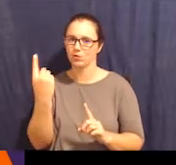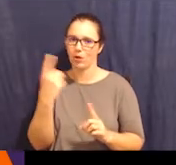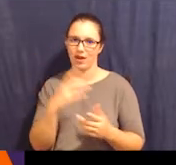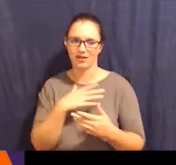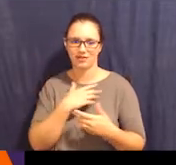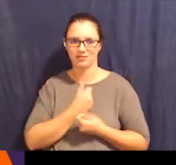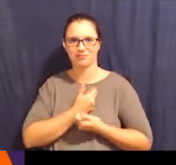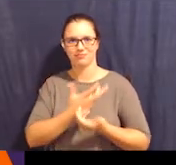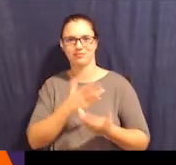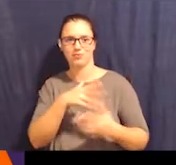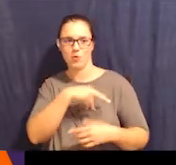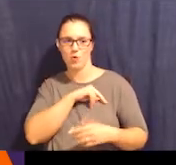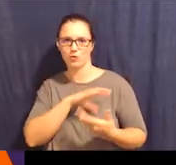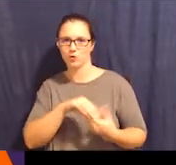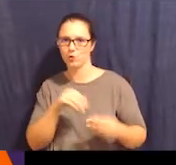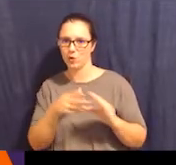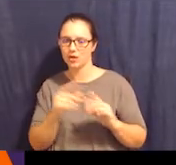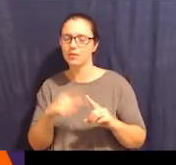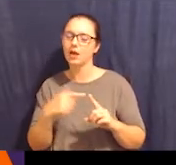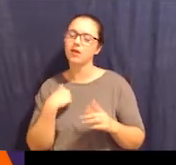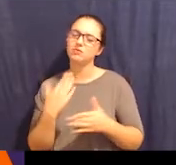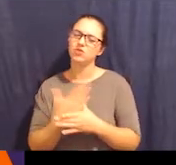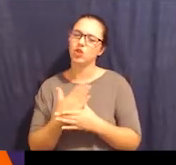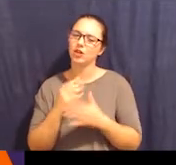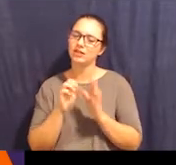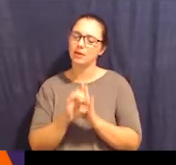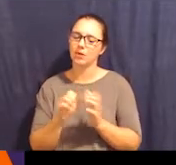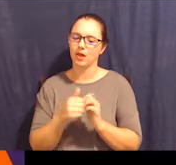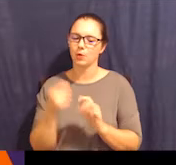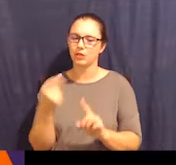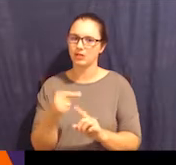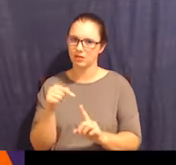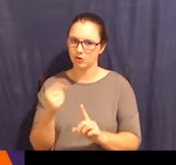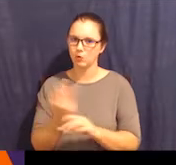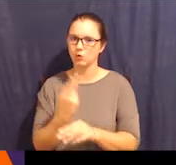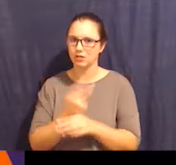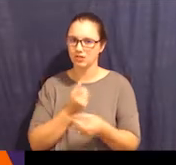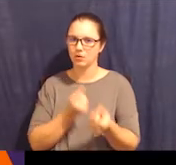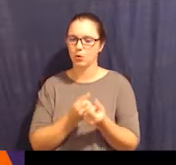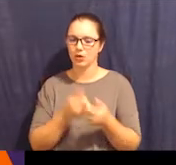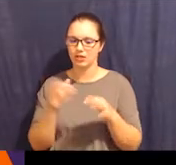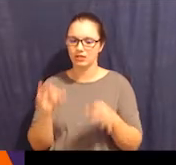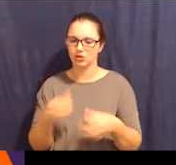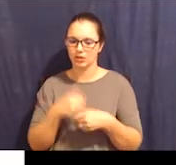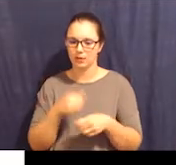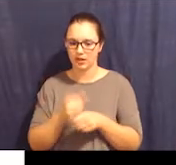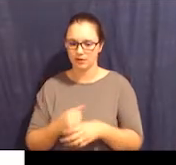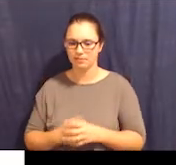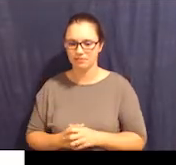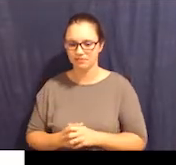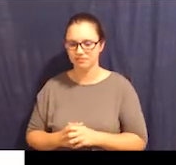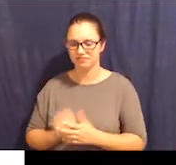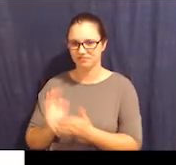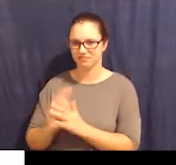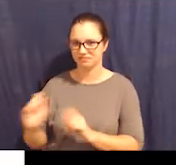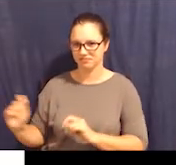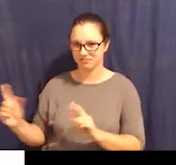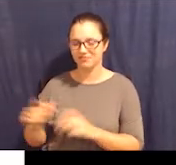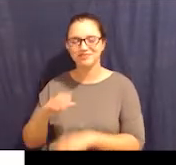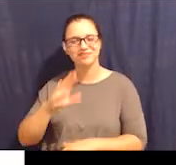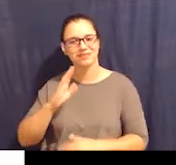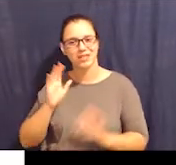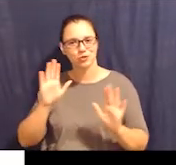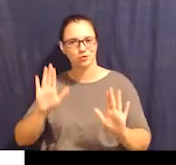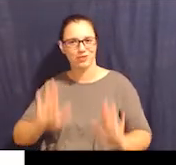is the best one at telling it. But I'd like to share an example of how Mike uses supported decision-making. Michael Ph Terrific.